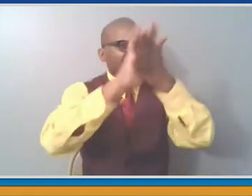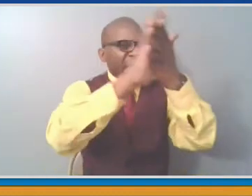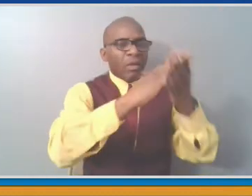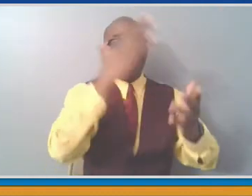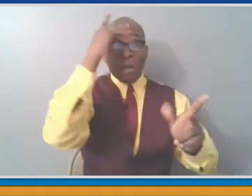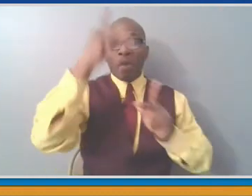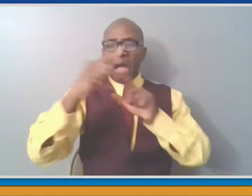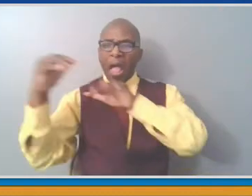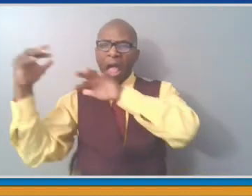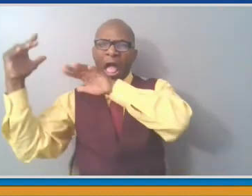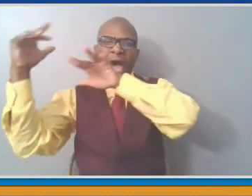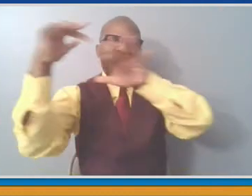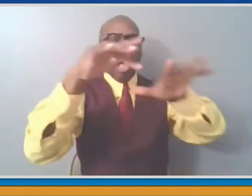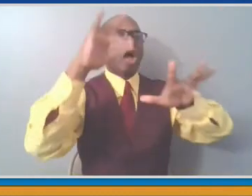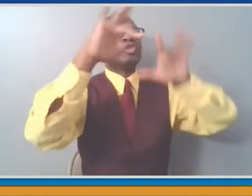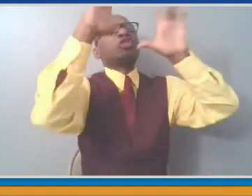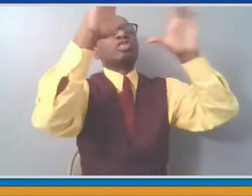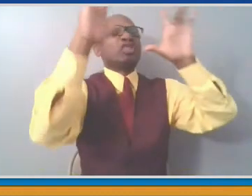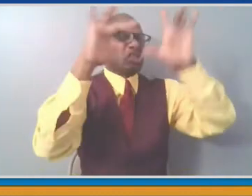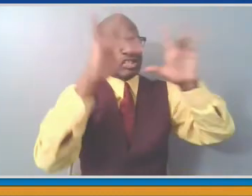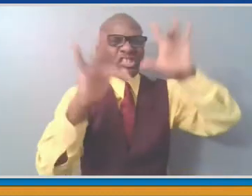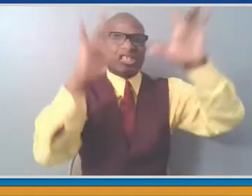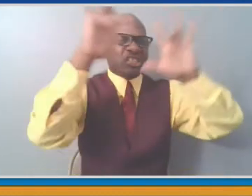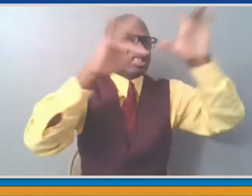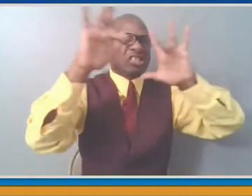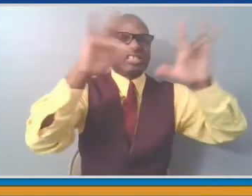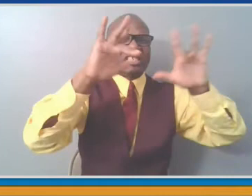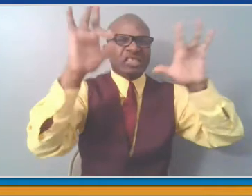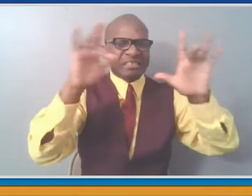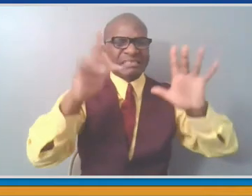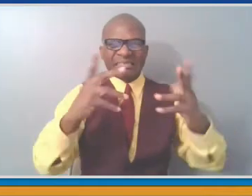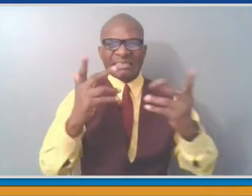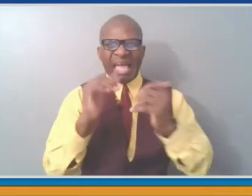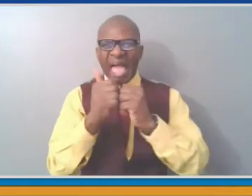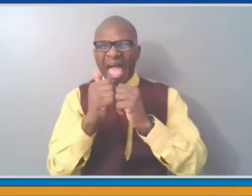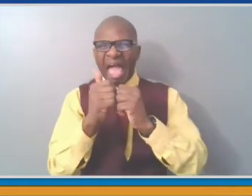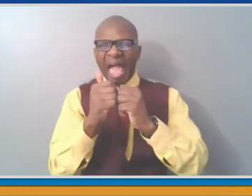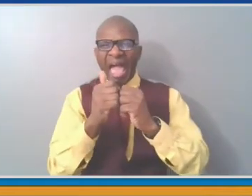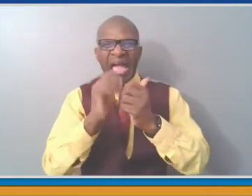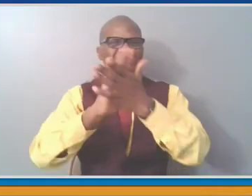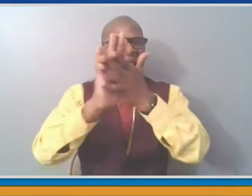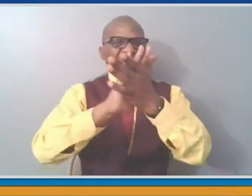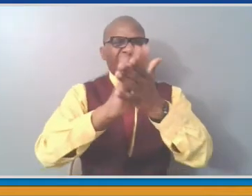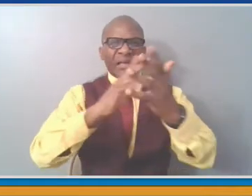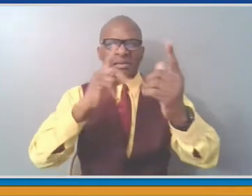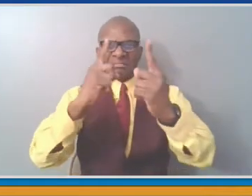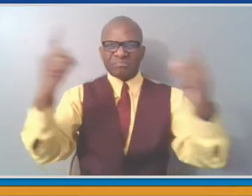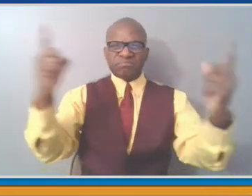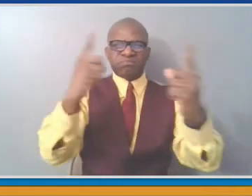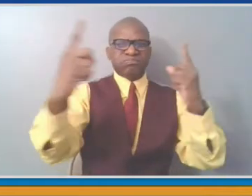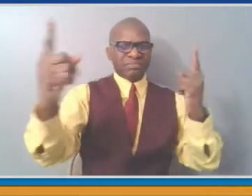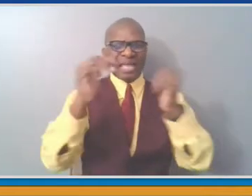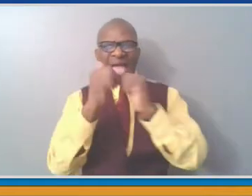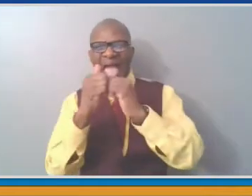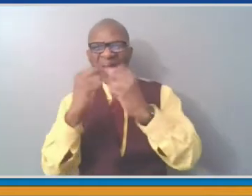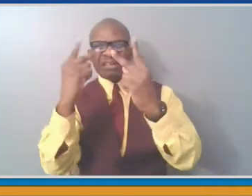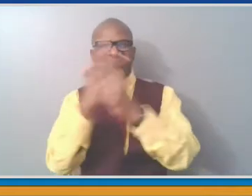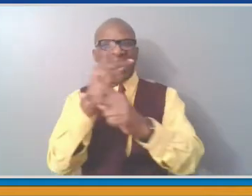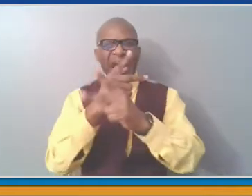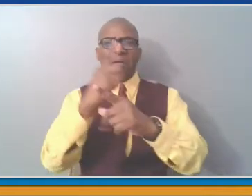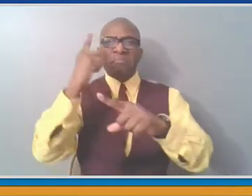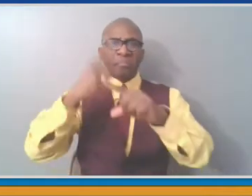to manage social distancing inside an amusement park. And we're also going to have to take care of the manpower